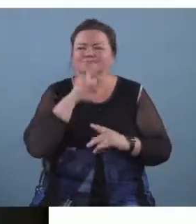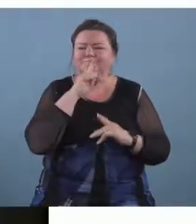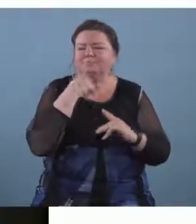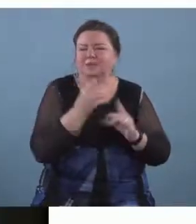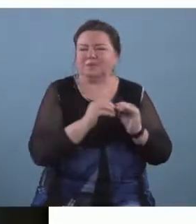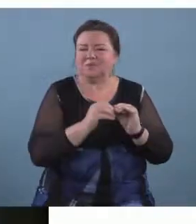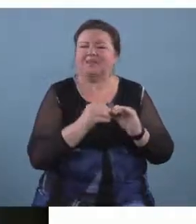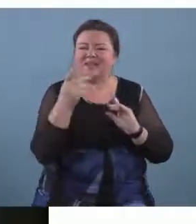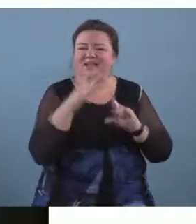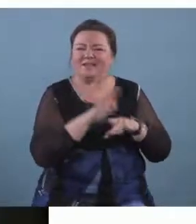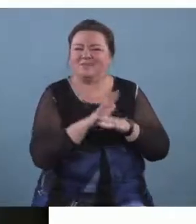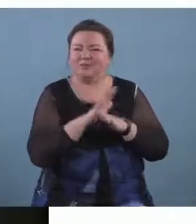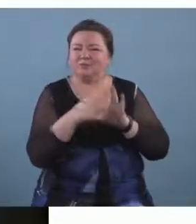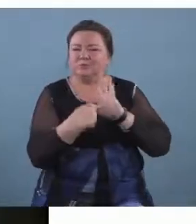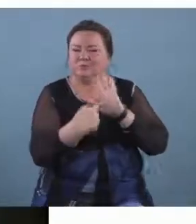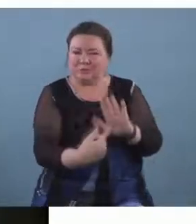explains itself